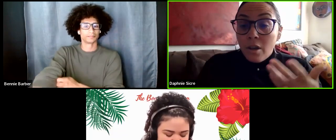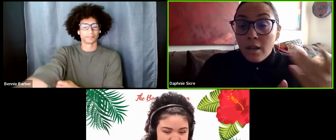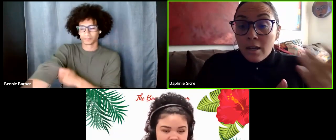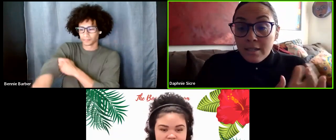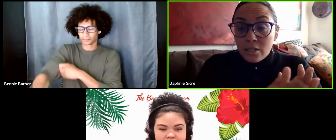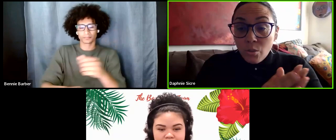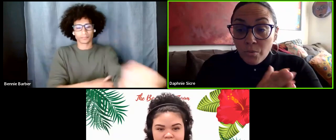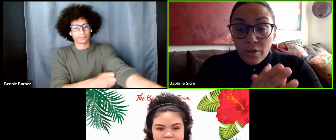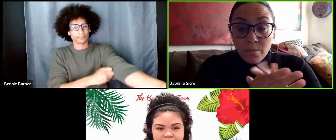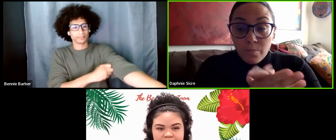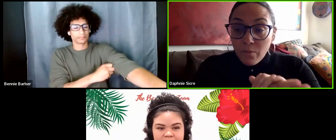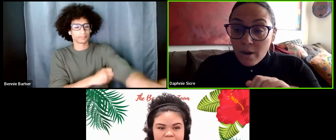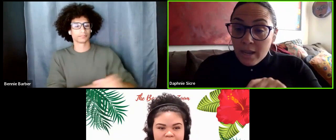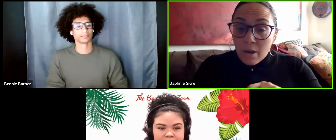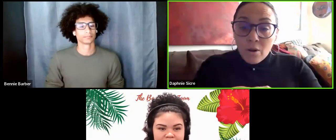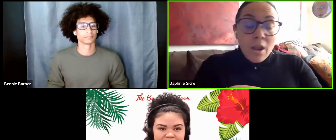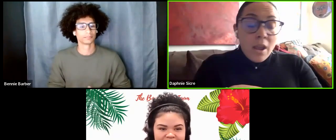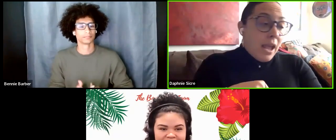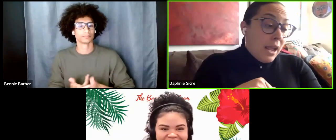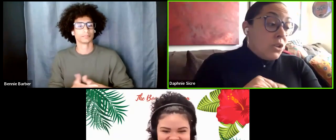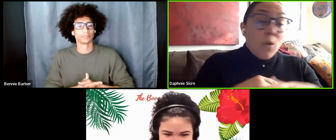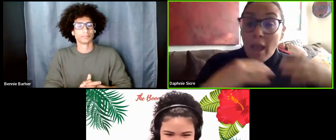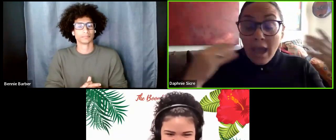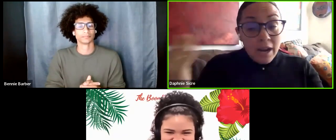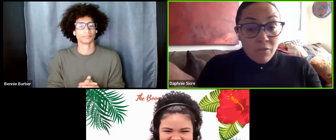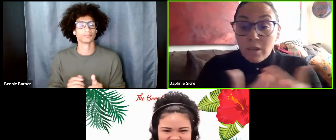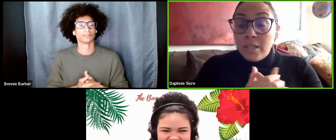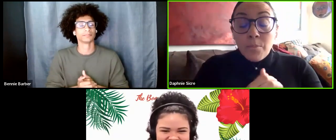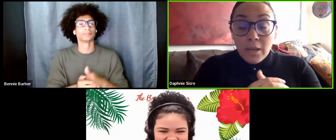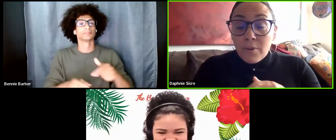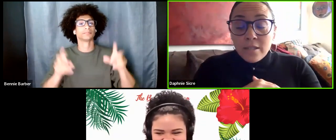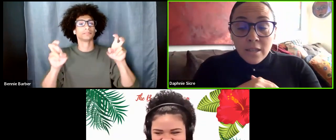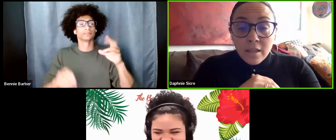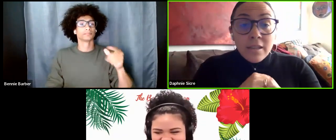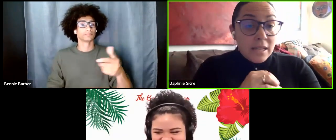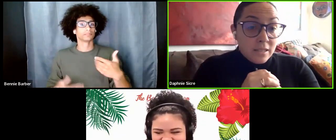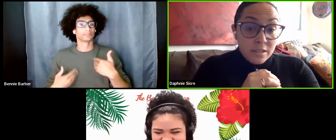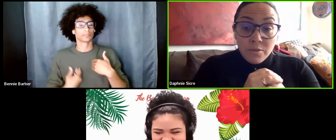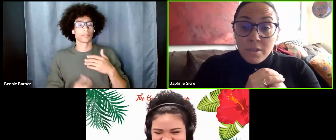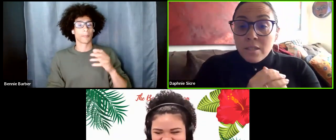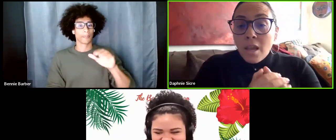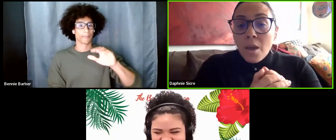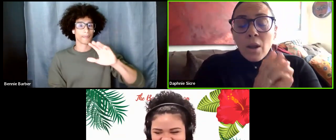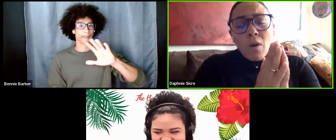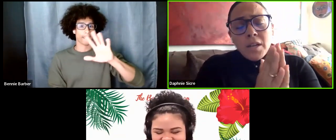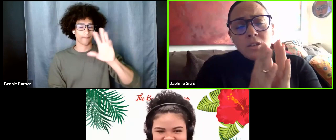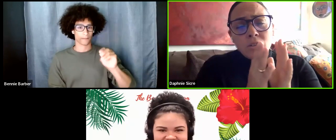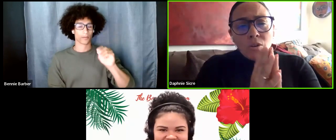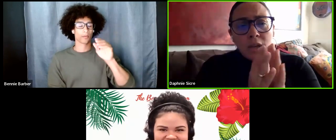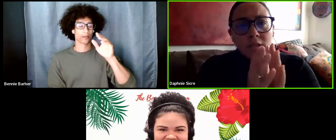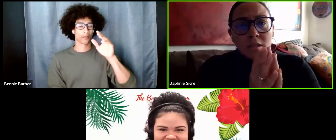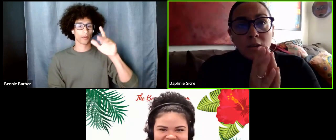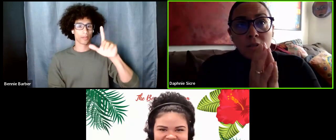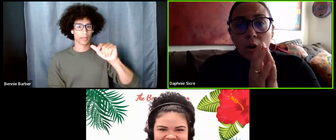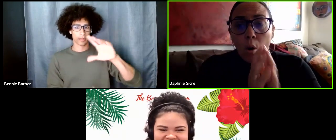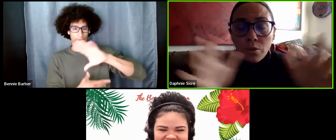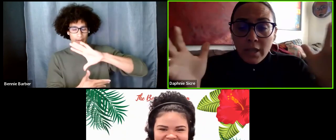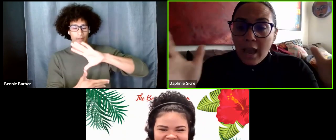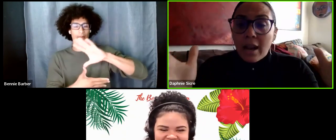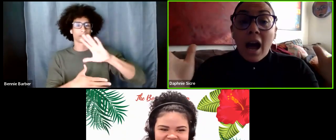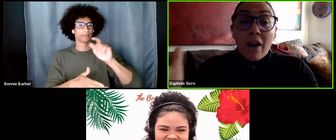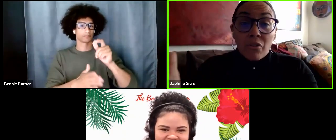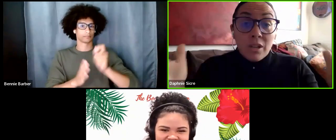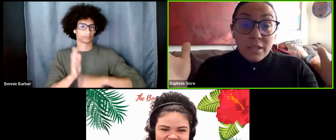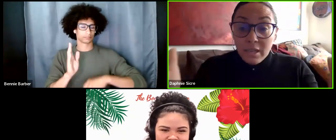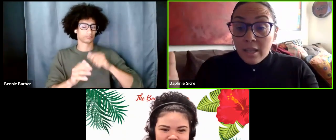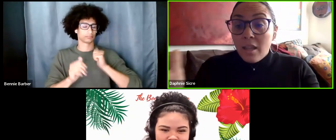series called latinx super friends playwriting hour and you had afro latina playwrights in that series but i wanted to showcase a series that